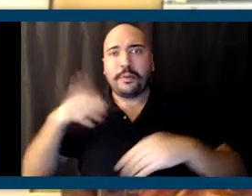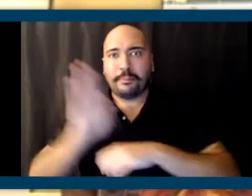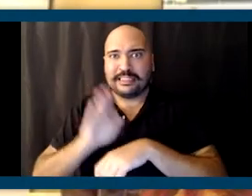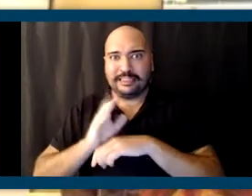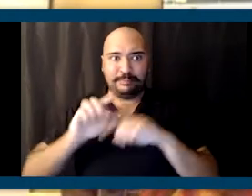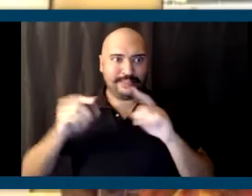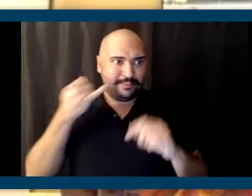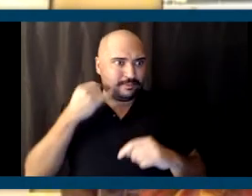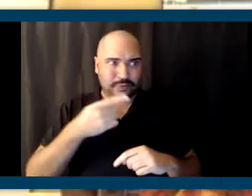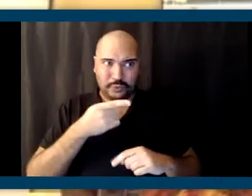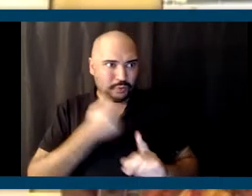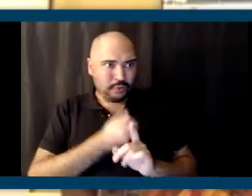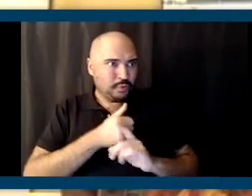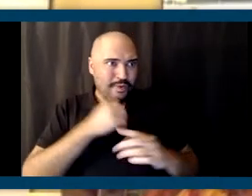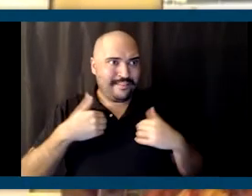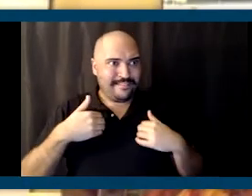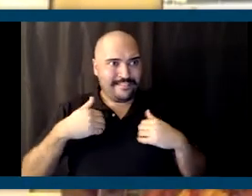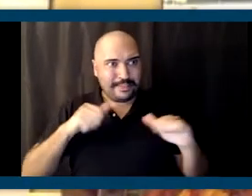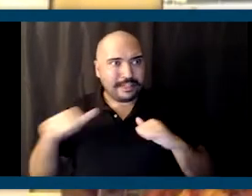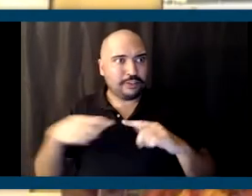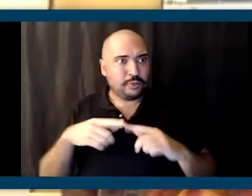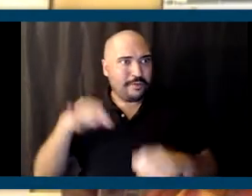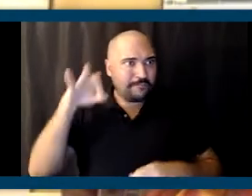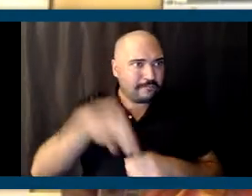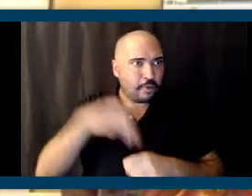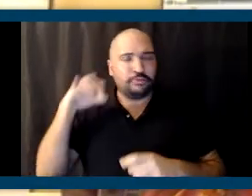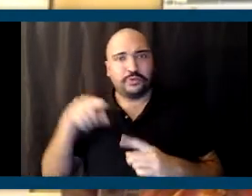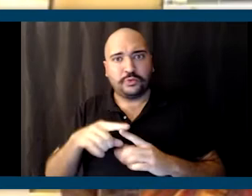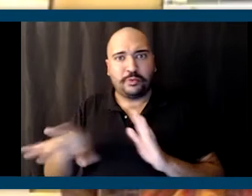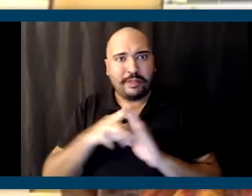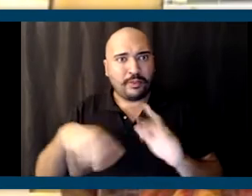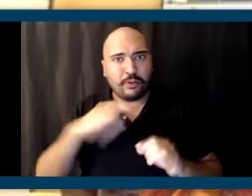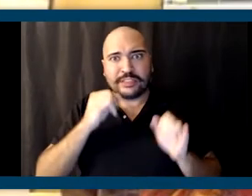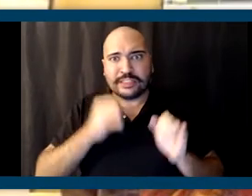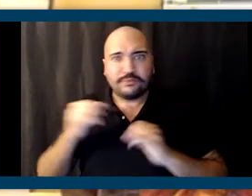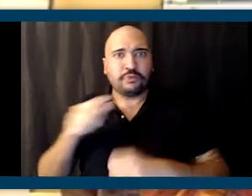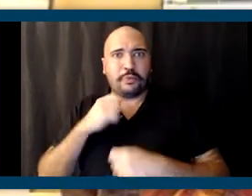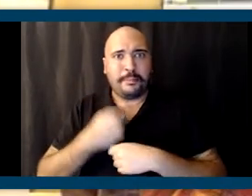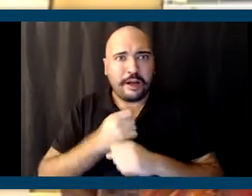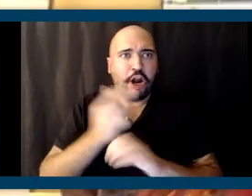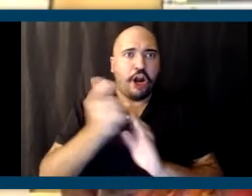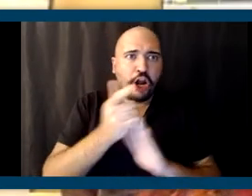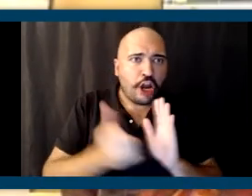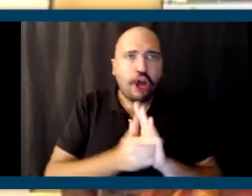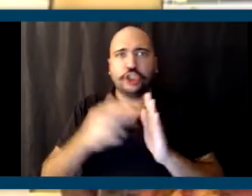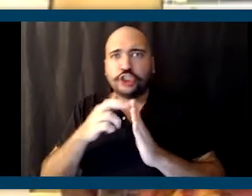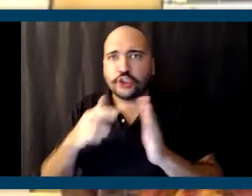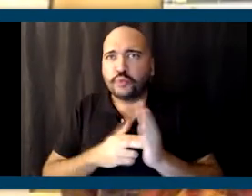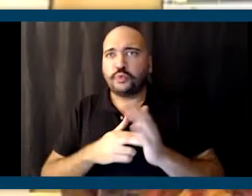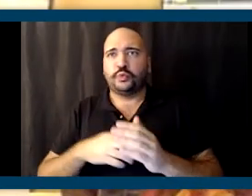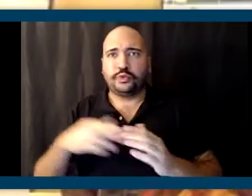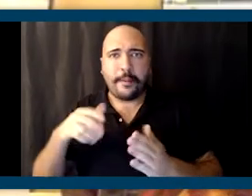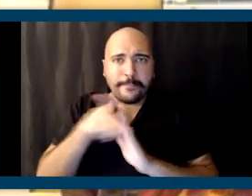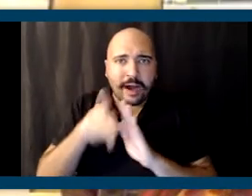you don't have the ability to vote, to pick those individuals who are going to make laws and rules and regulations for you or against you, then